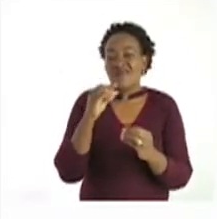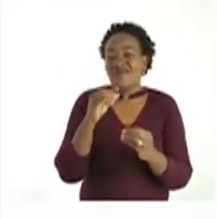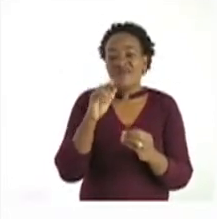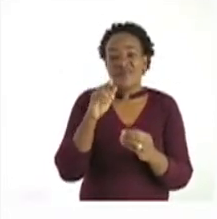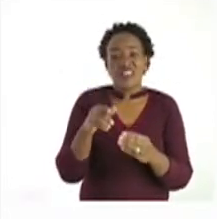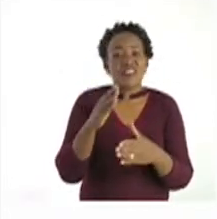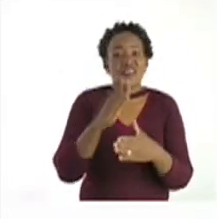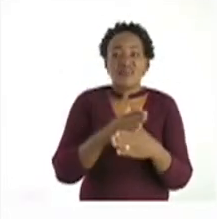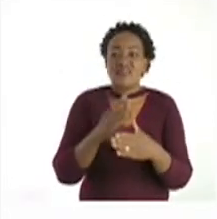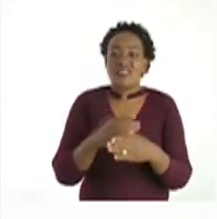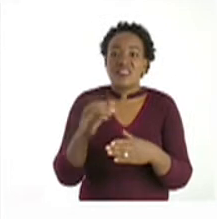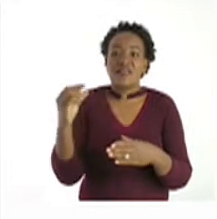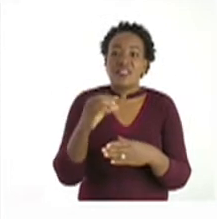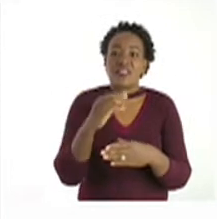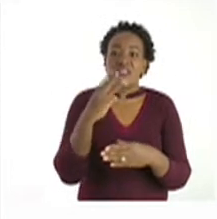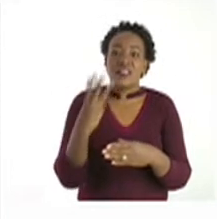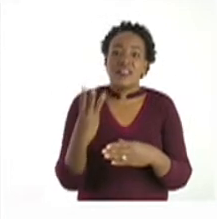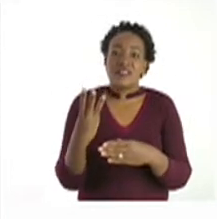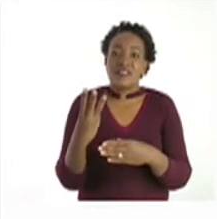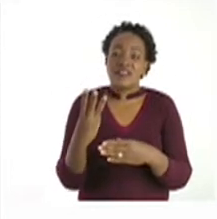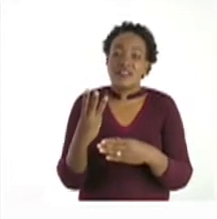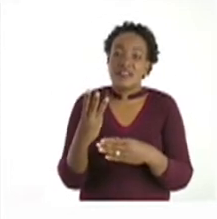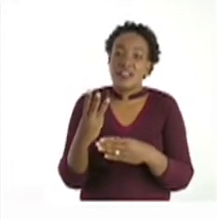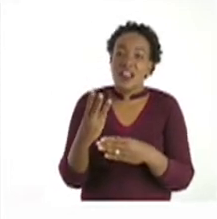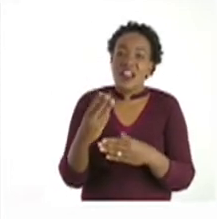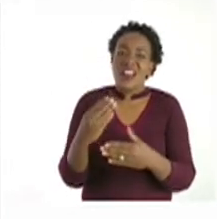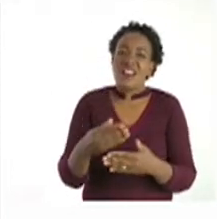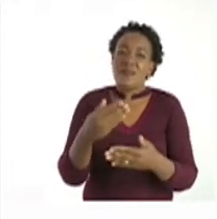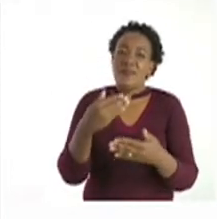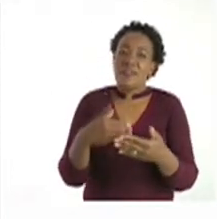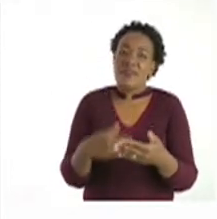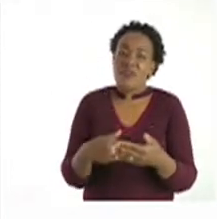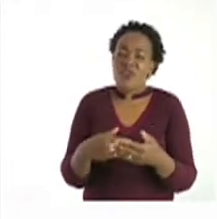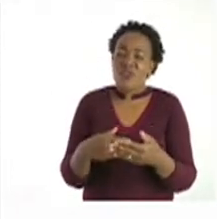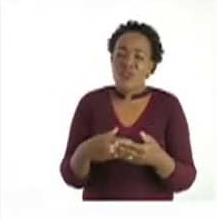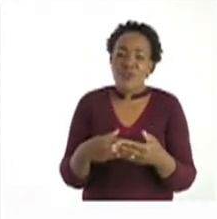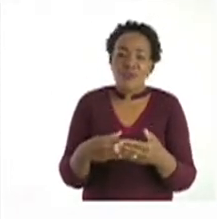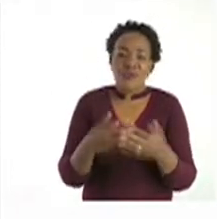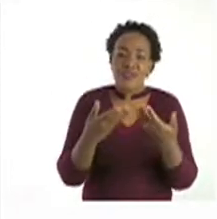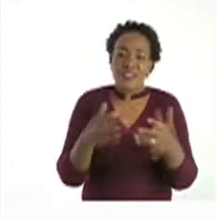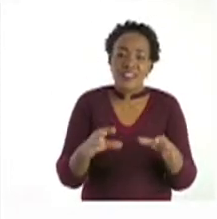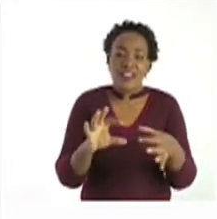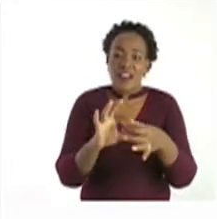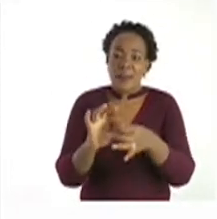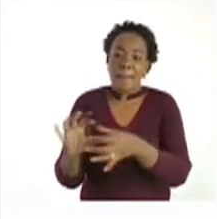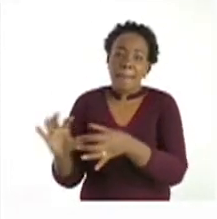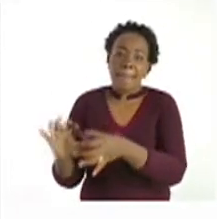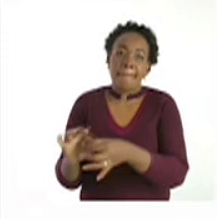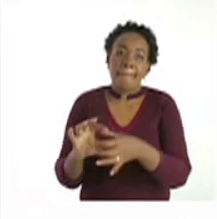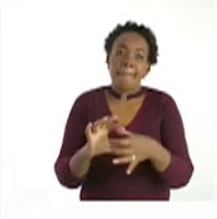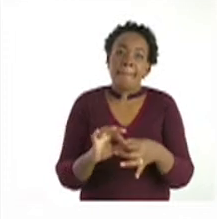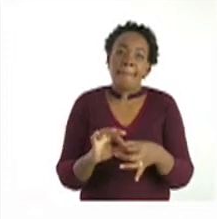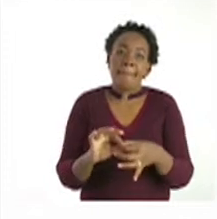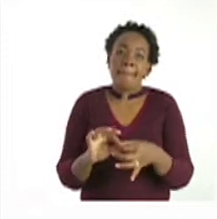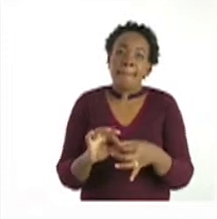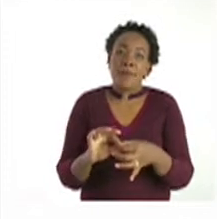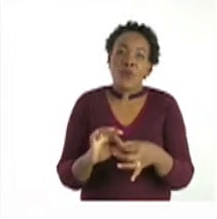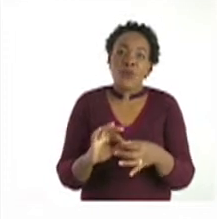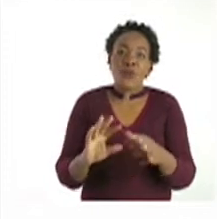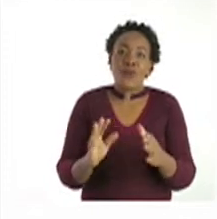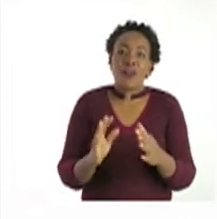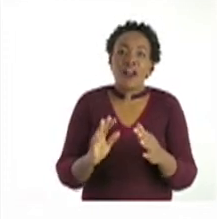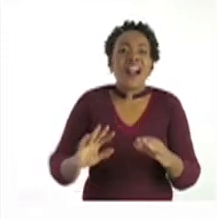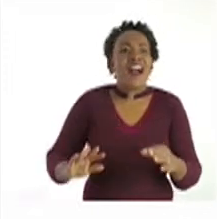3s and before we start matching, we want to know